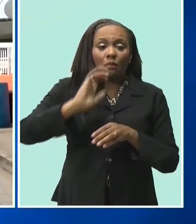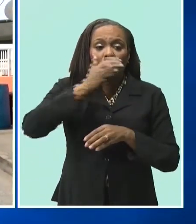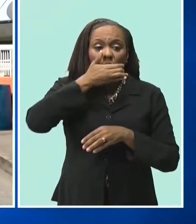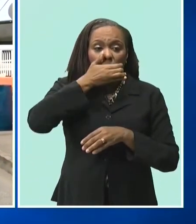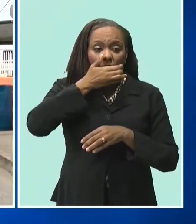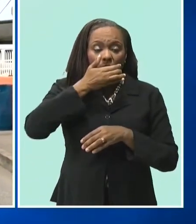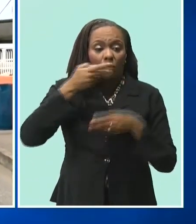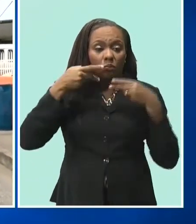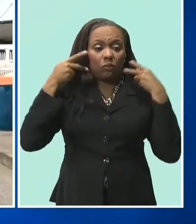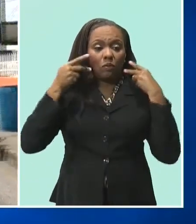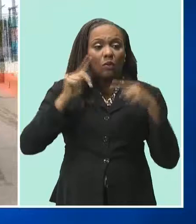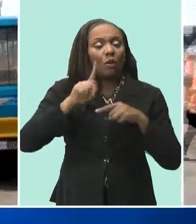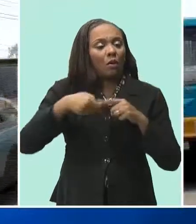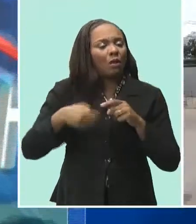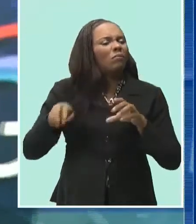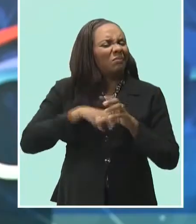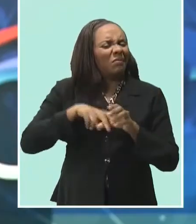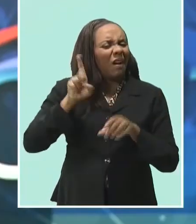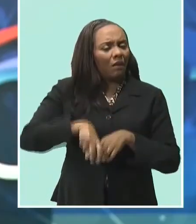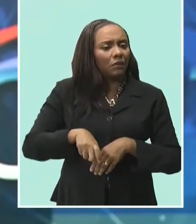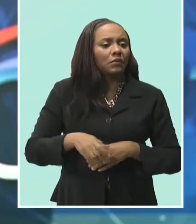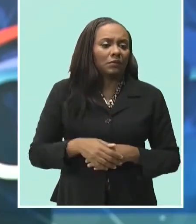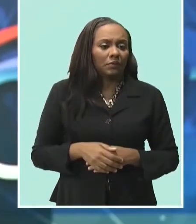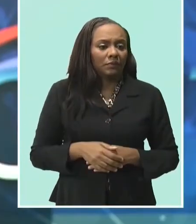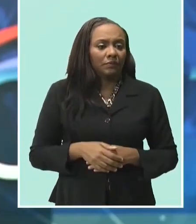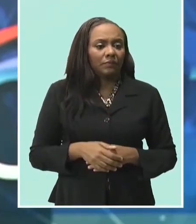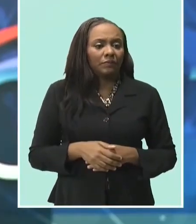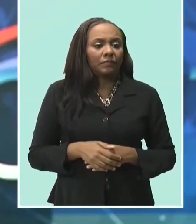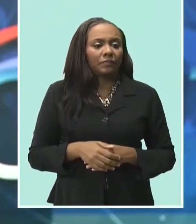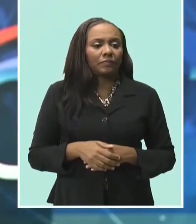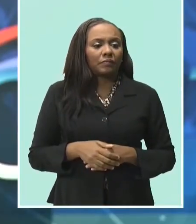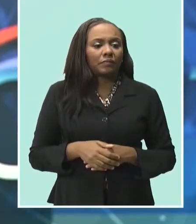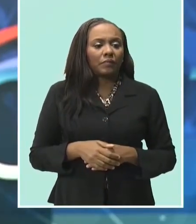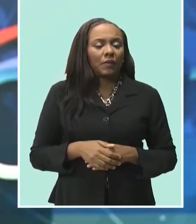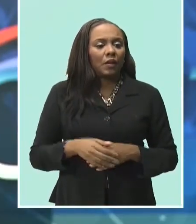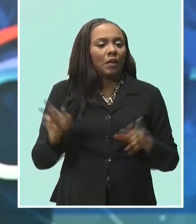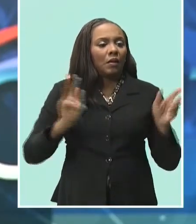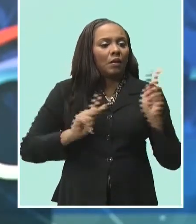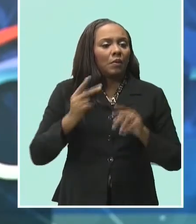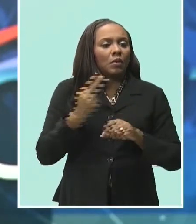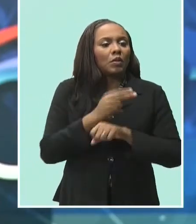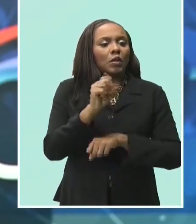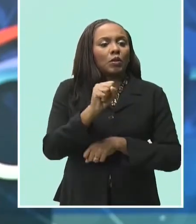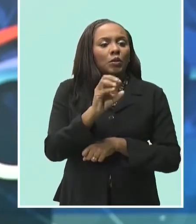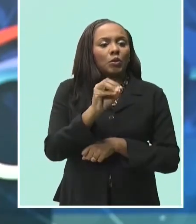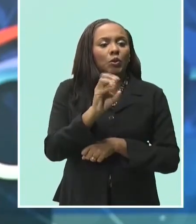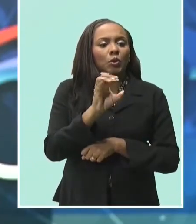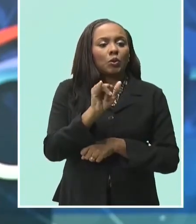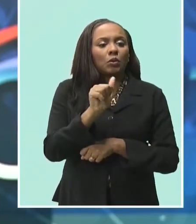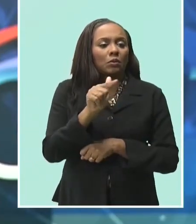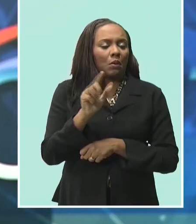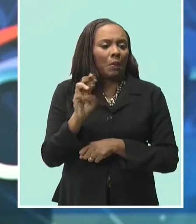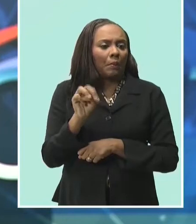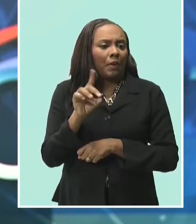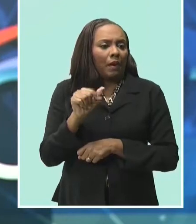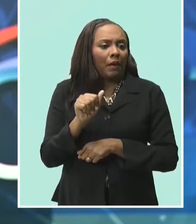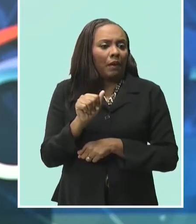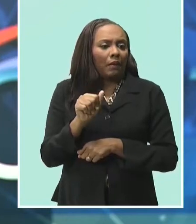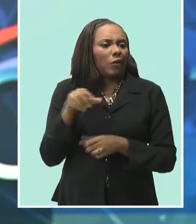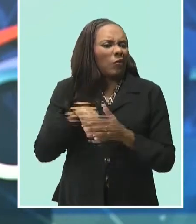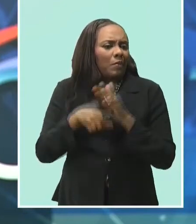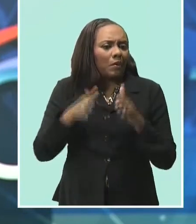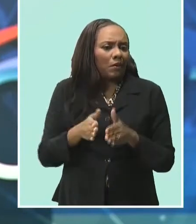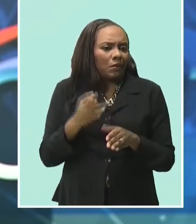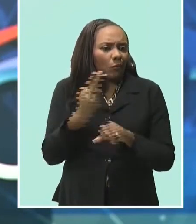masks when riding the buses. Still to come, the use of social media by some criminals in St. Lucia